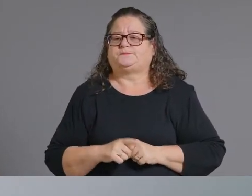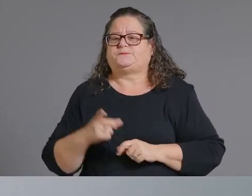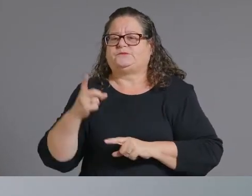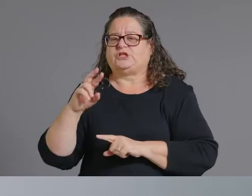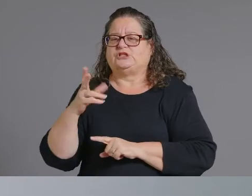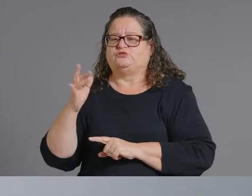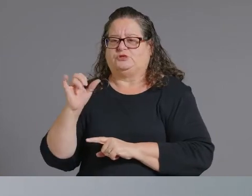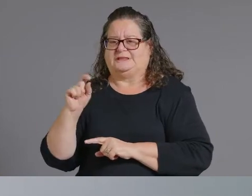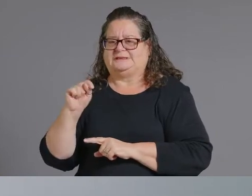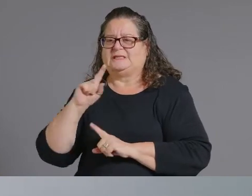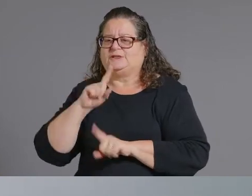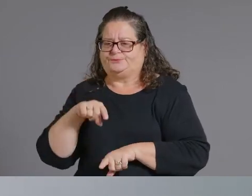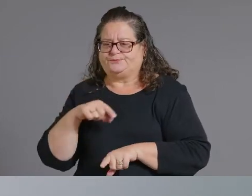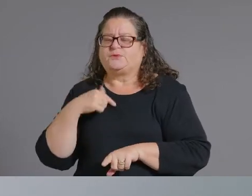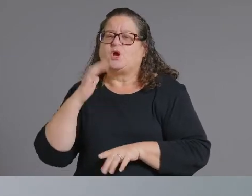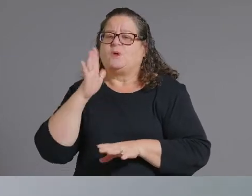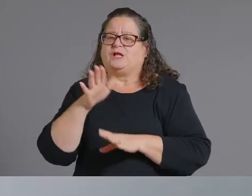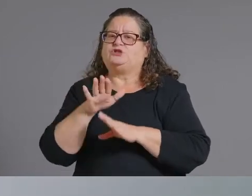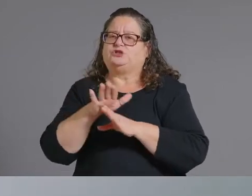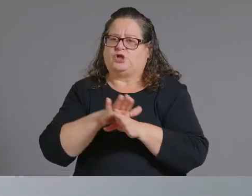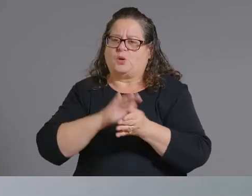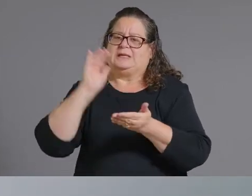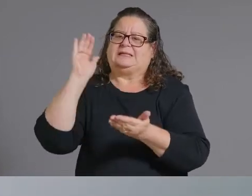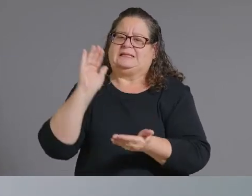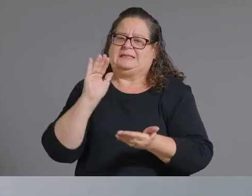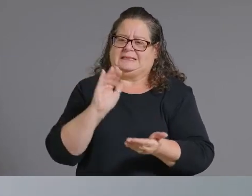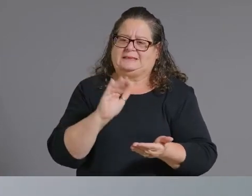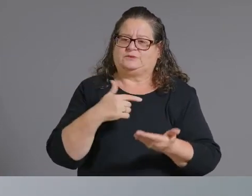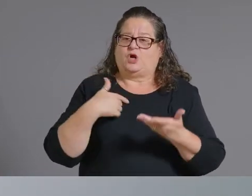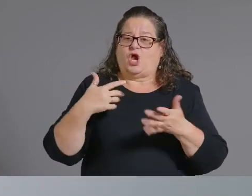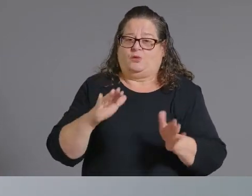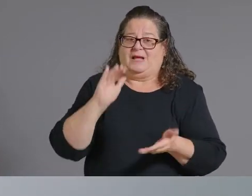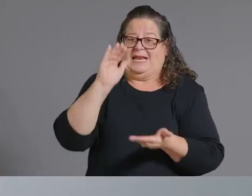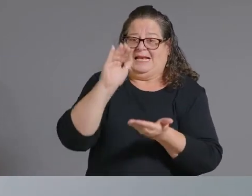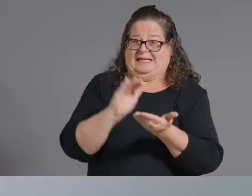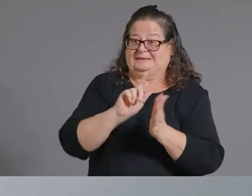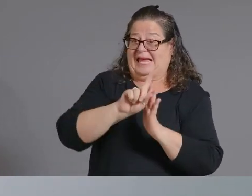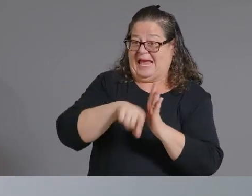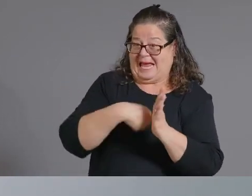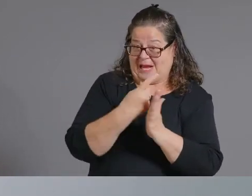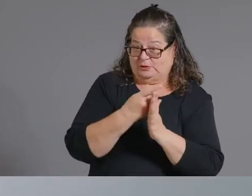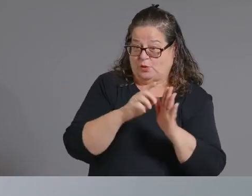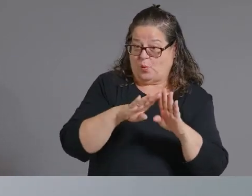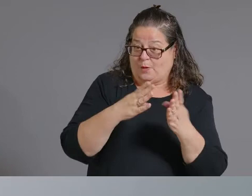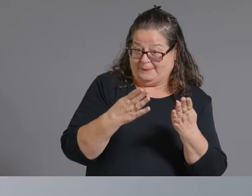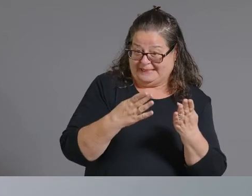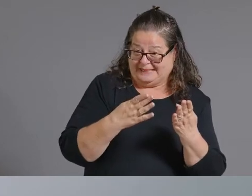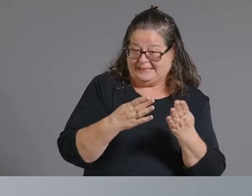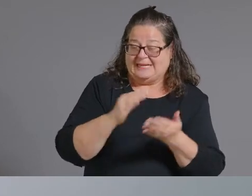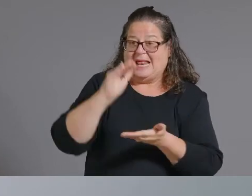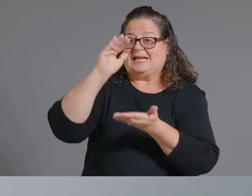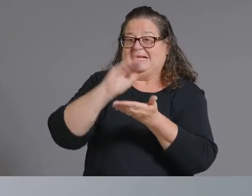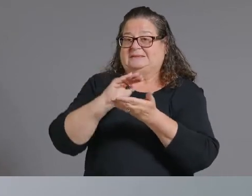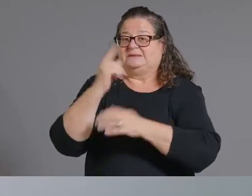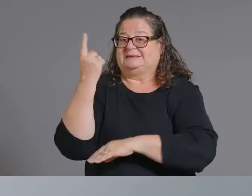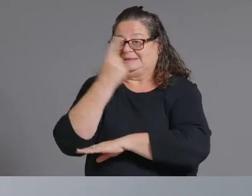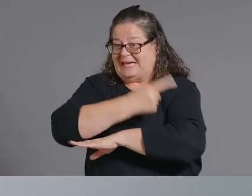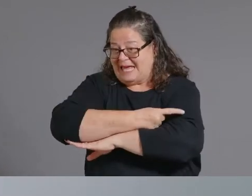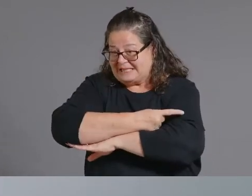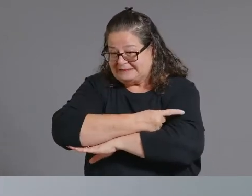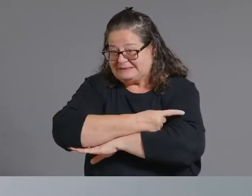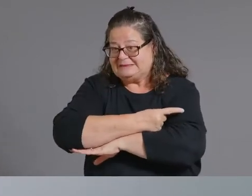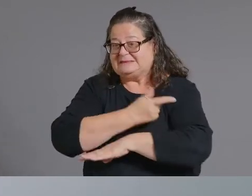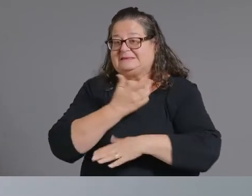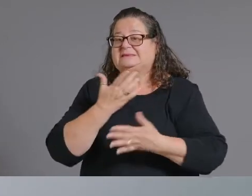you've seen decreased hours of operations and decreased days as we get closer to um to a potential